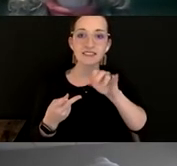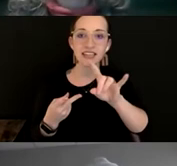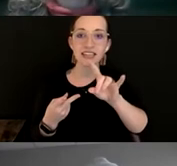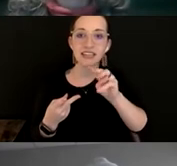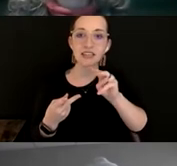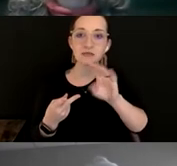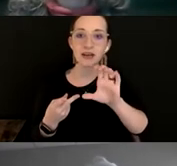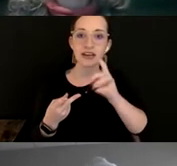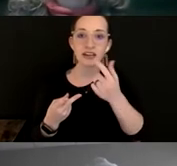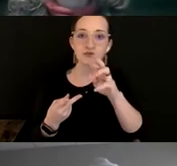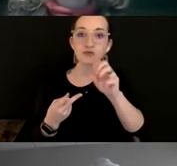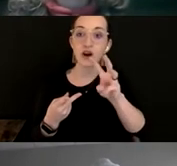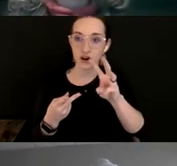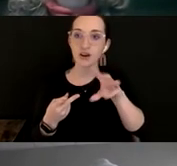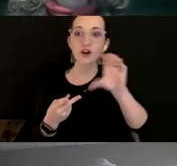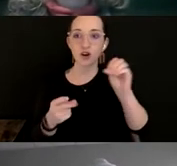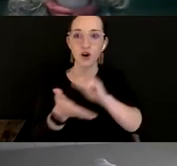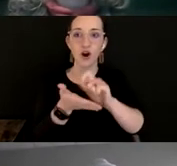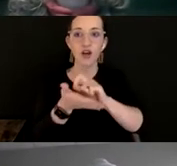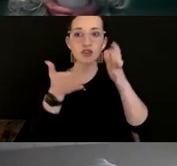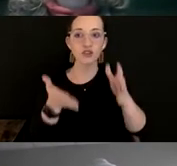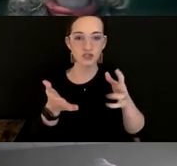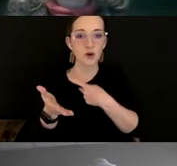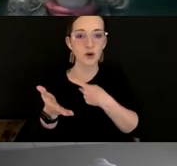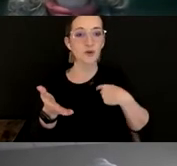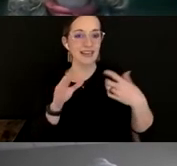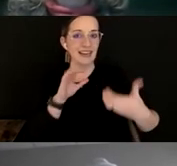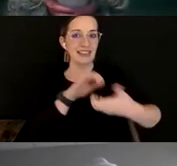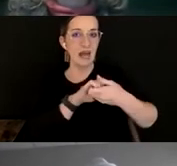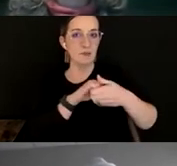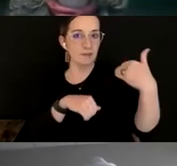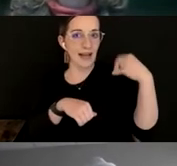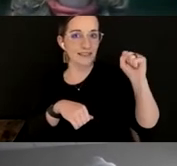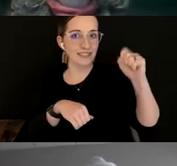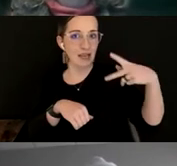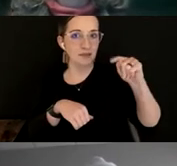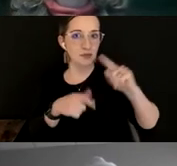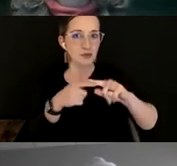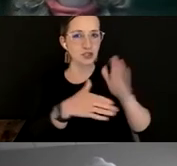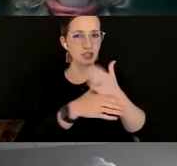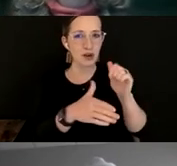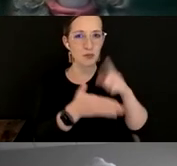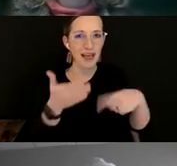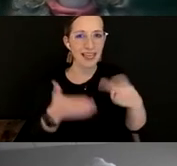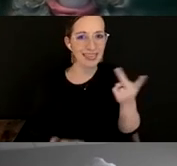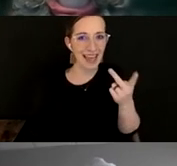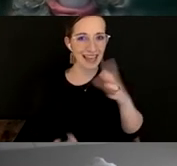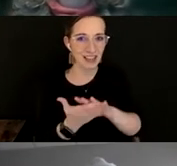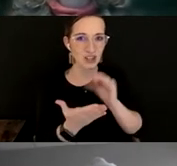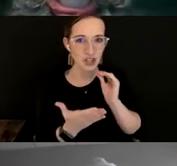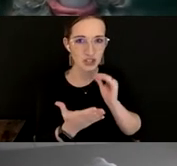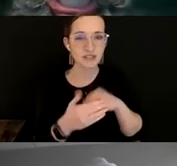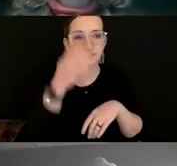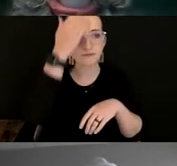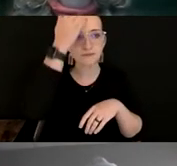we collaborated with them on back in September to share kind of what they learned in how the